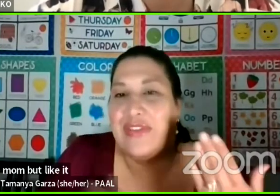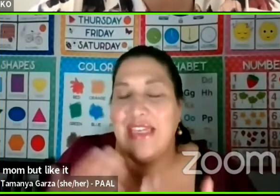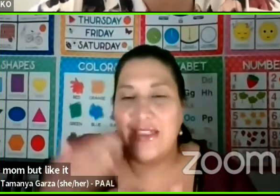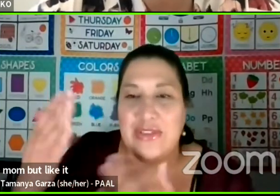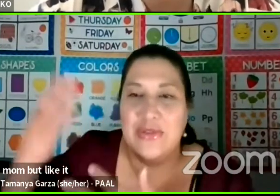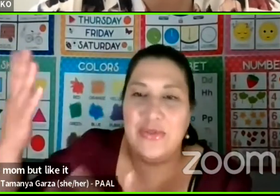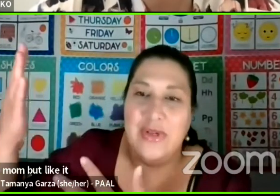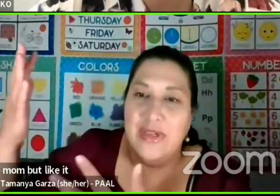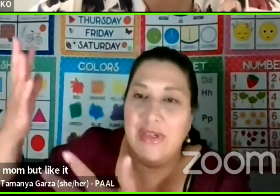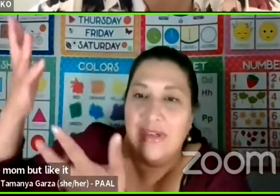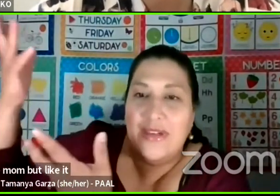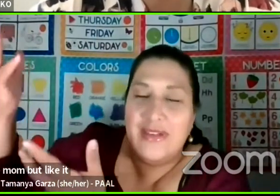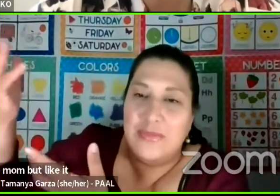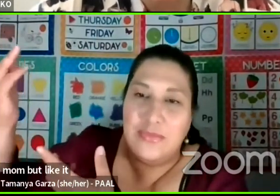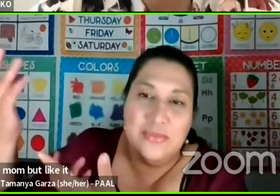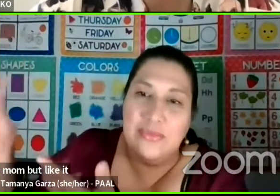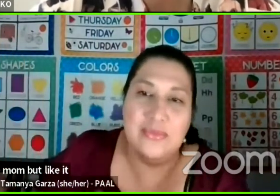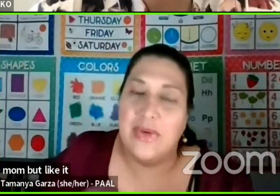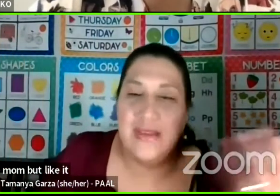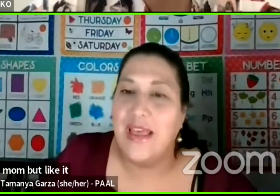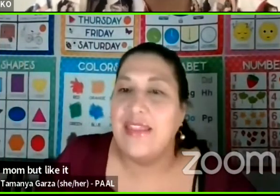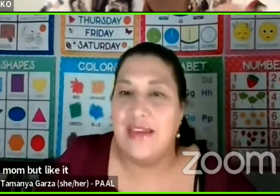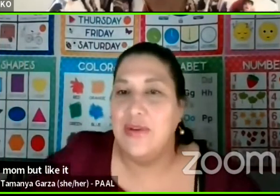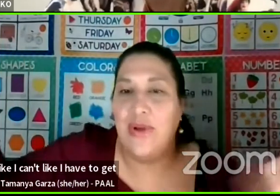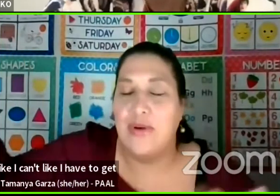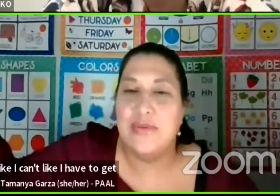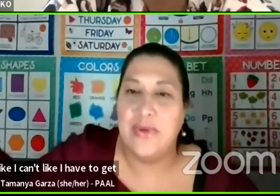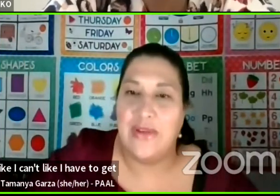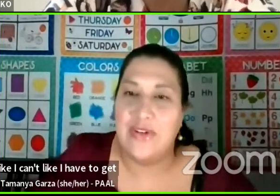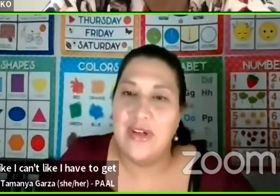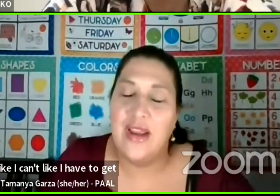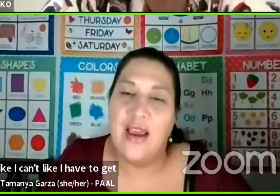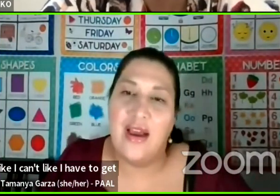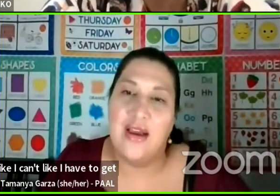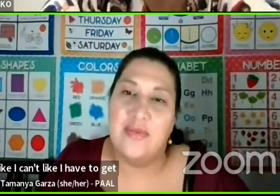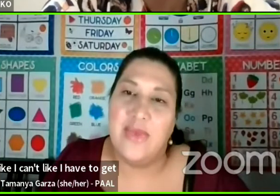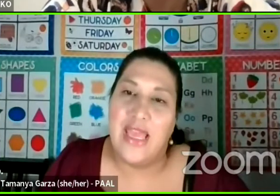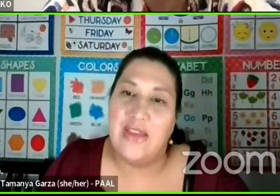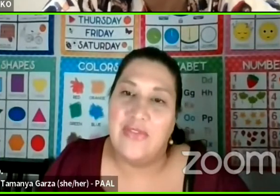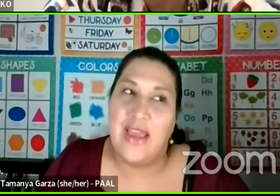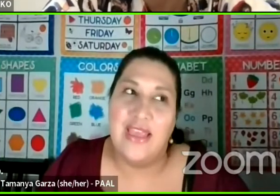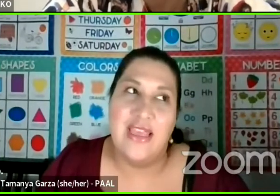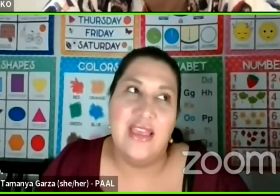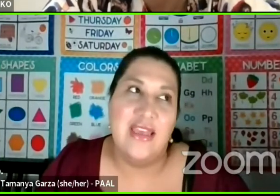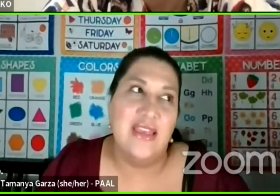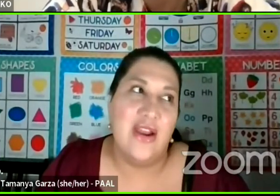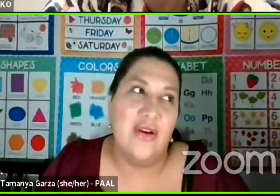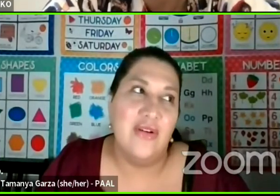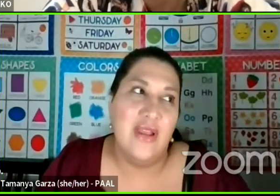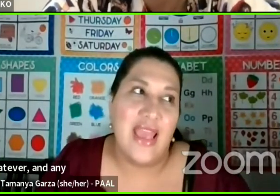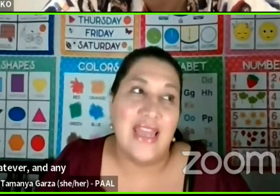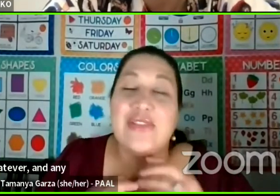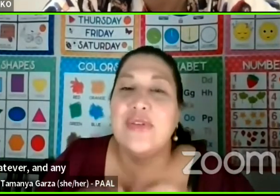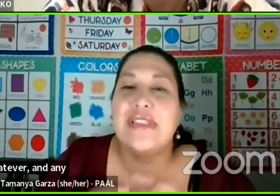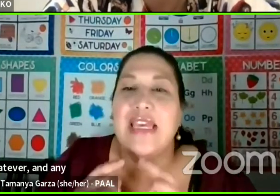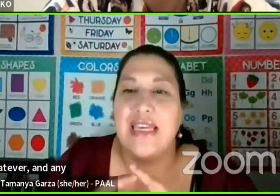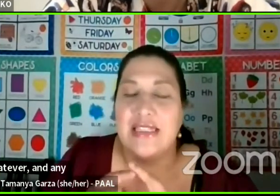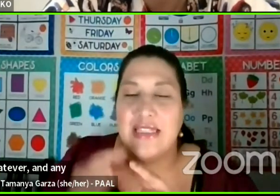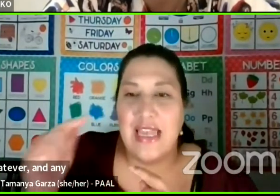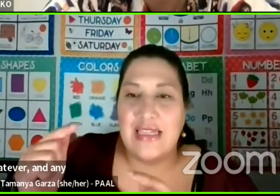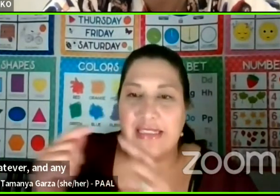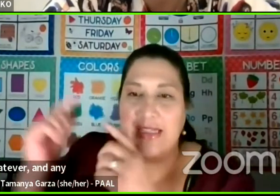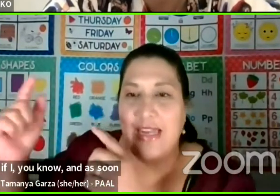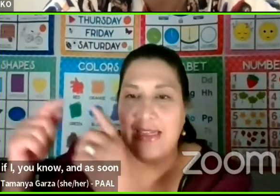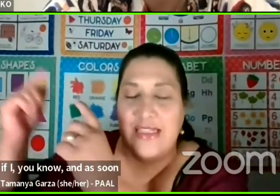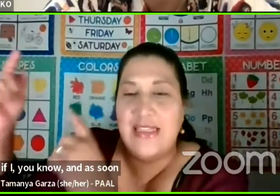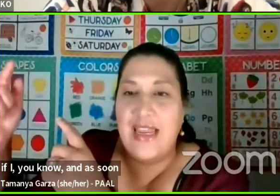like, I have to get to nothing, whatever. Um, and if I, you know, and as soon as I get